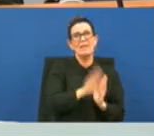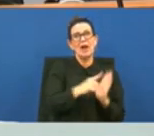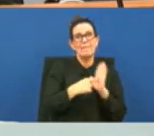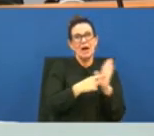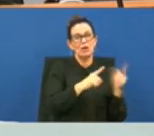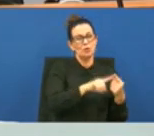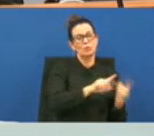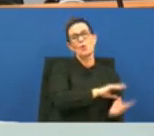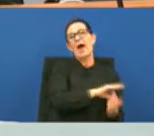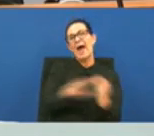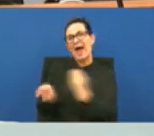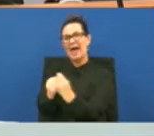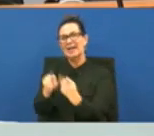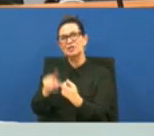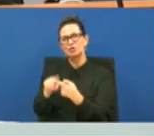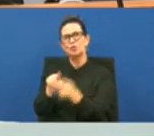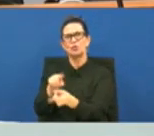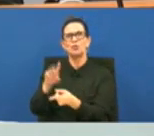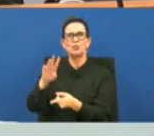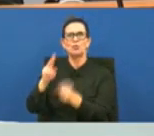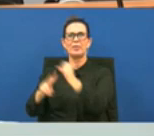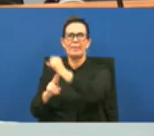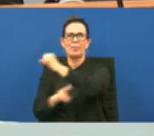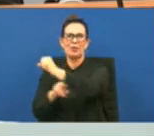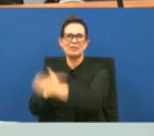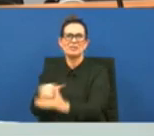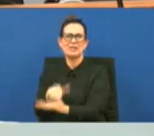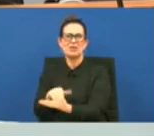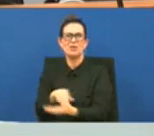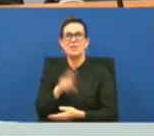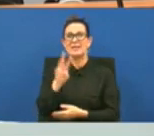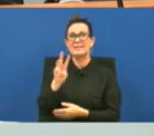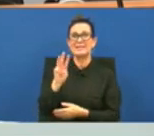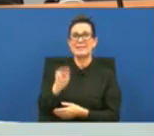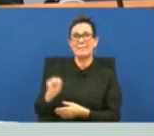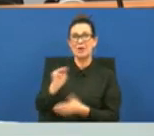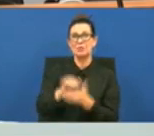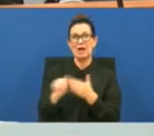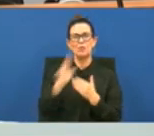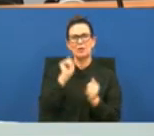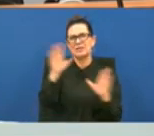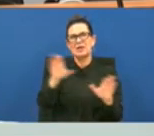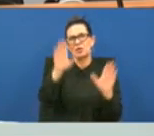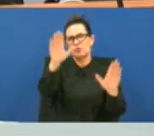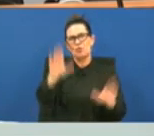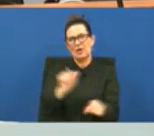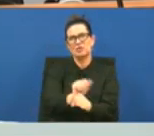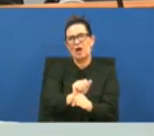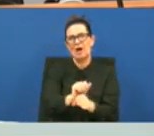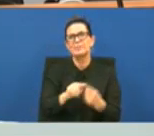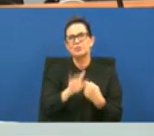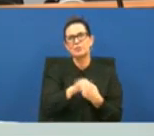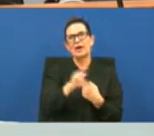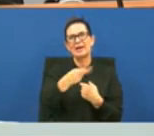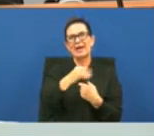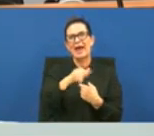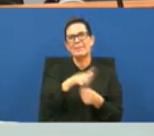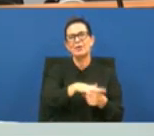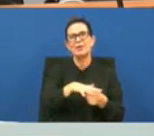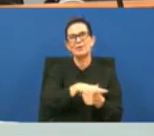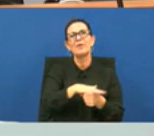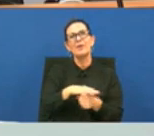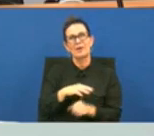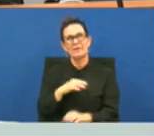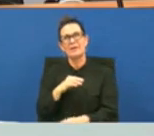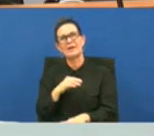to this always six million dollars would have done a great job adding it to the capital area who probably have these same people